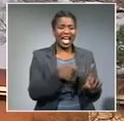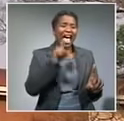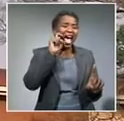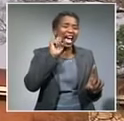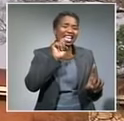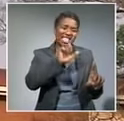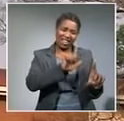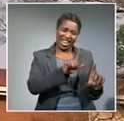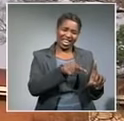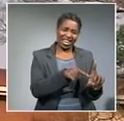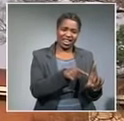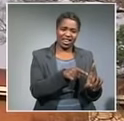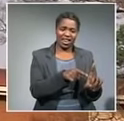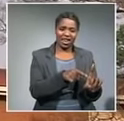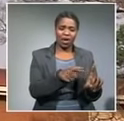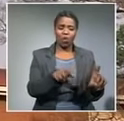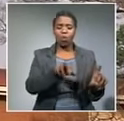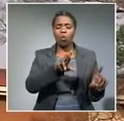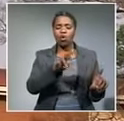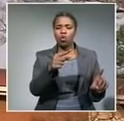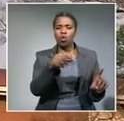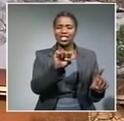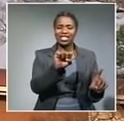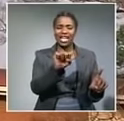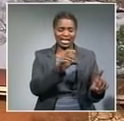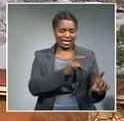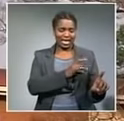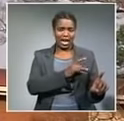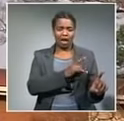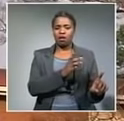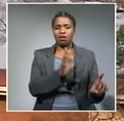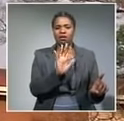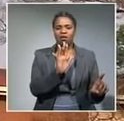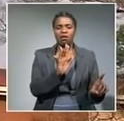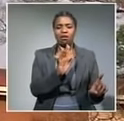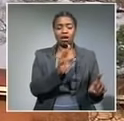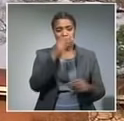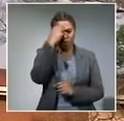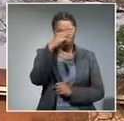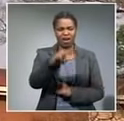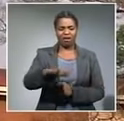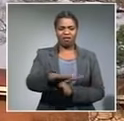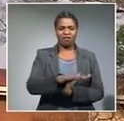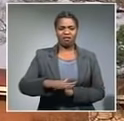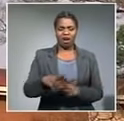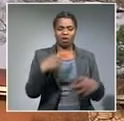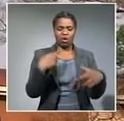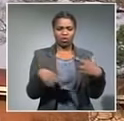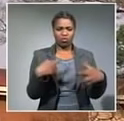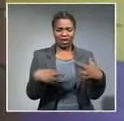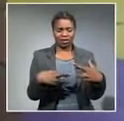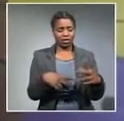dross in Silverton Pretoria on Saturday late afternoon to early evening he says the case dross is now under investigation